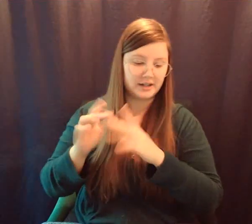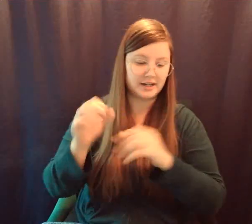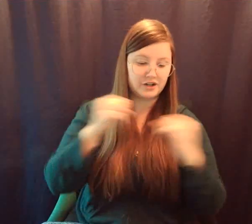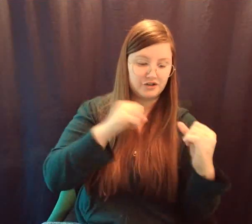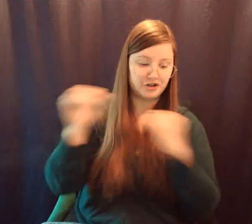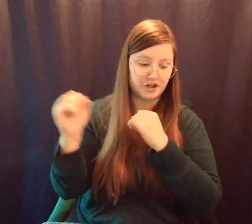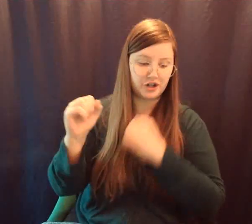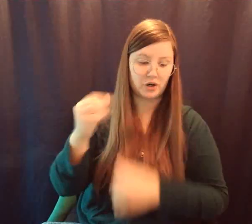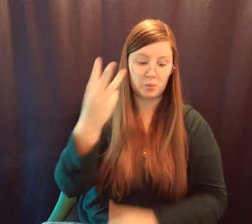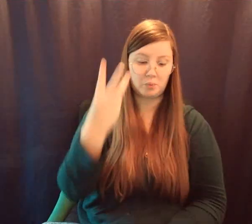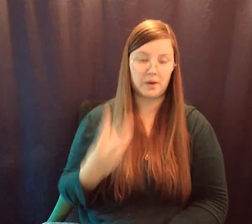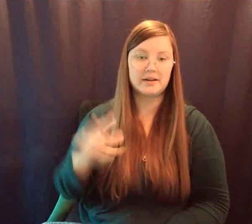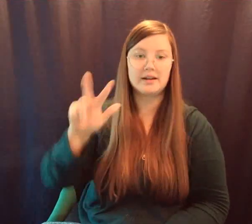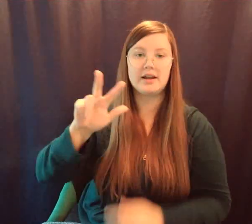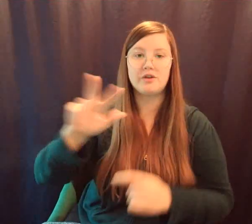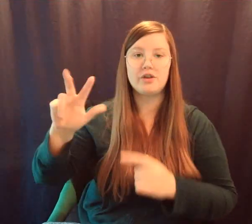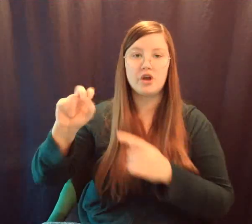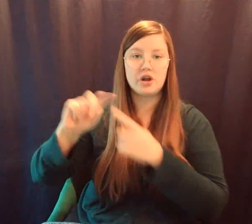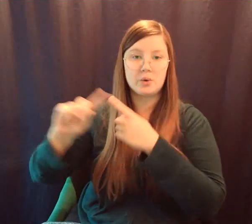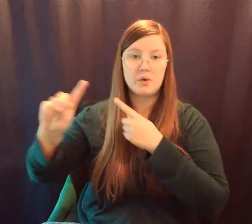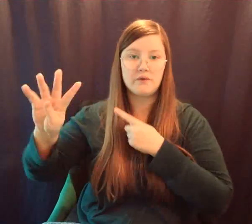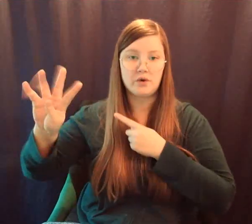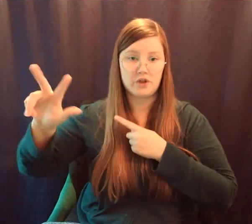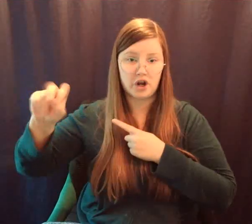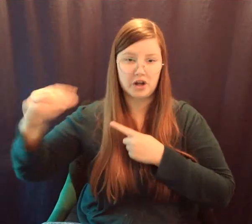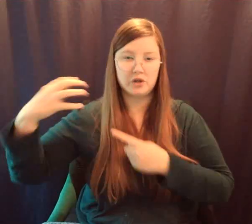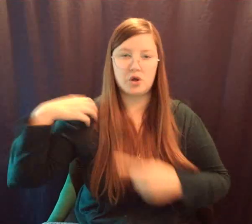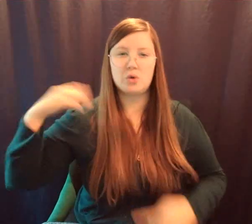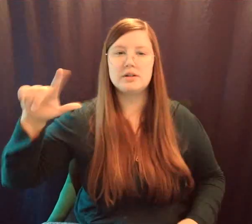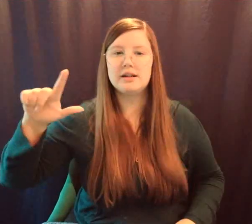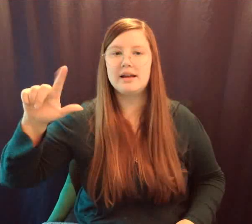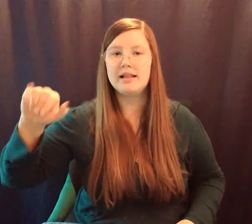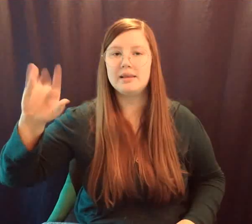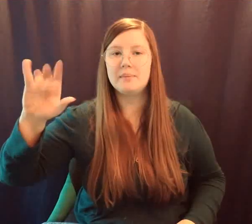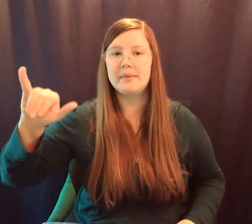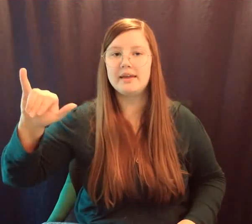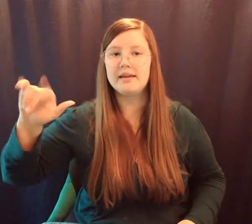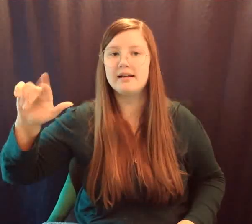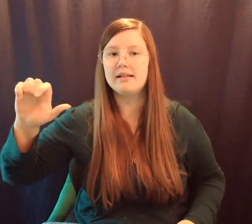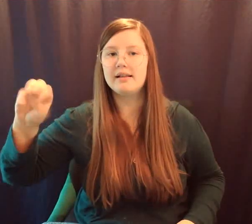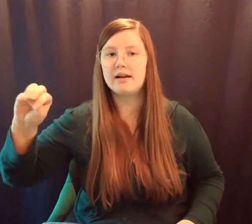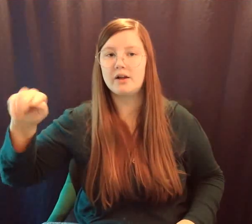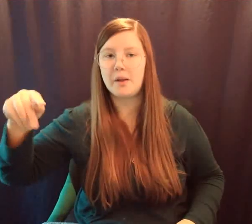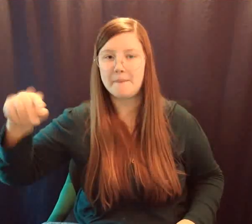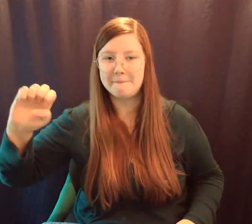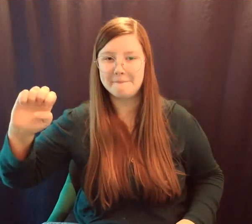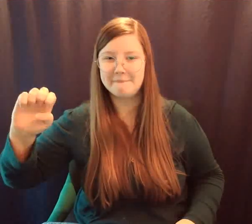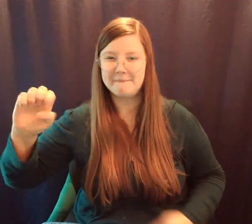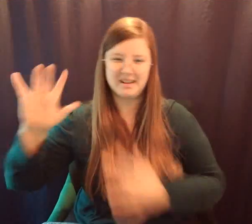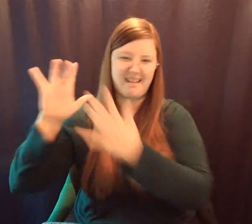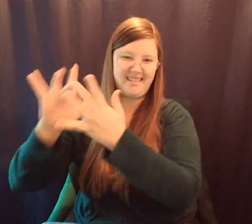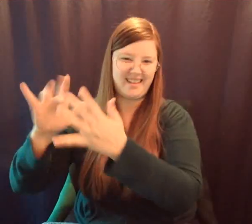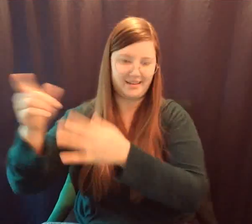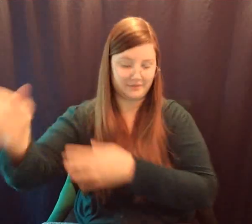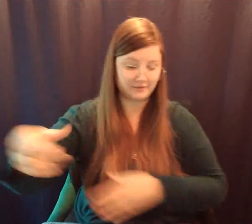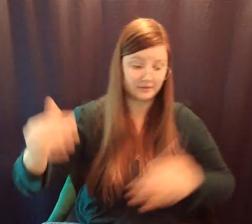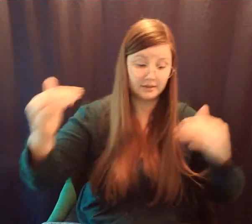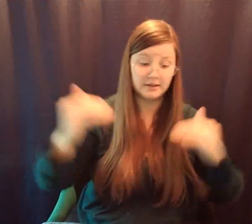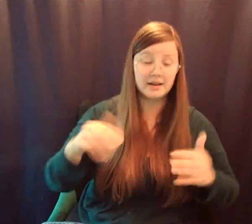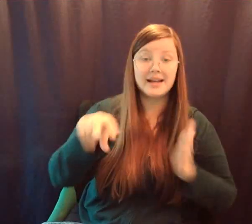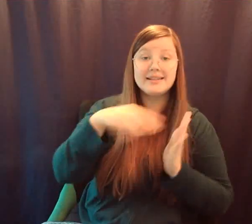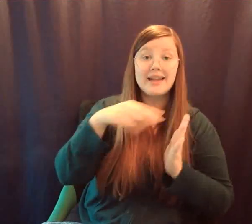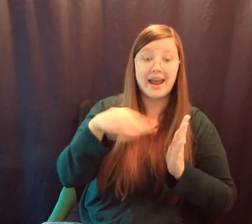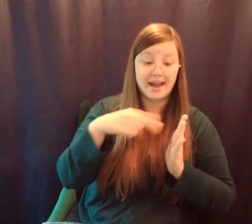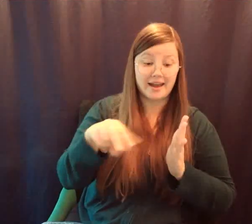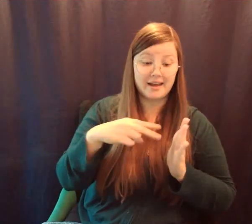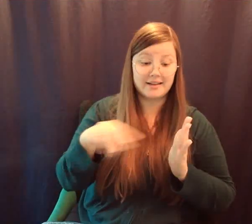4.30. Contact Coach Libby Lacompte for the Zoom link. And dance happens on Thursdays from 4.30